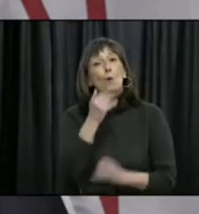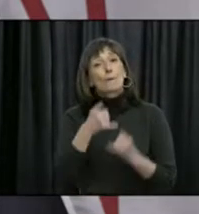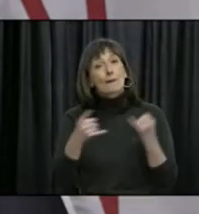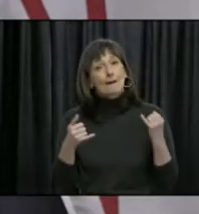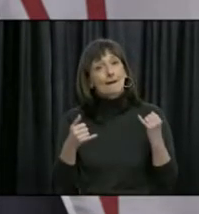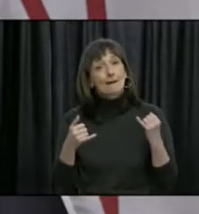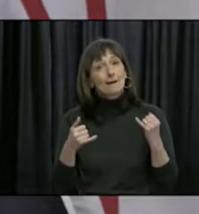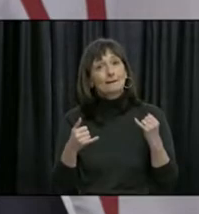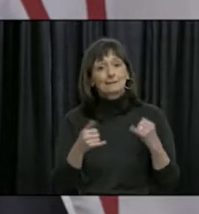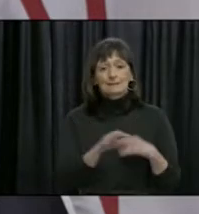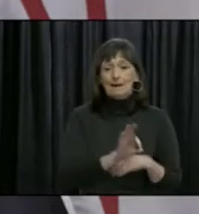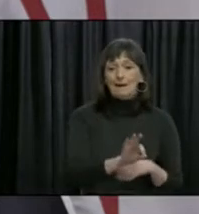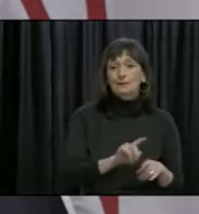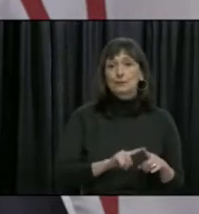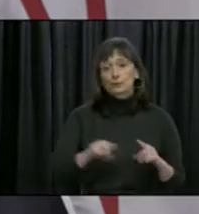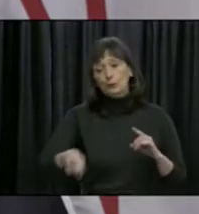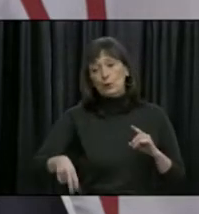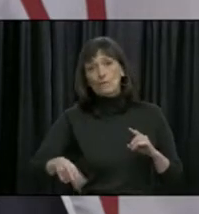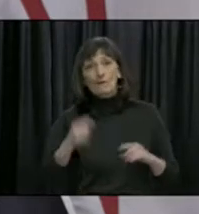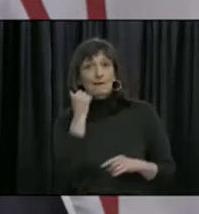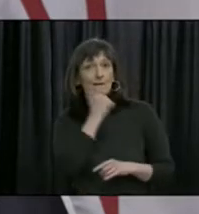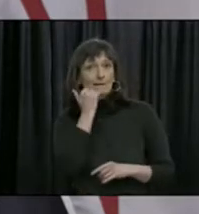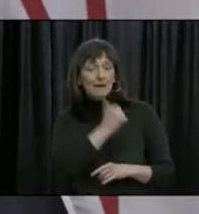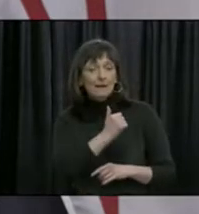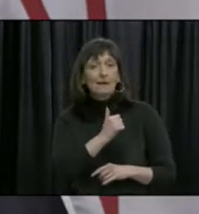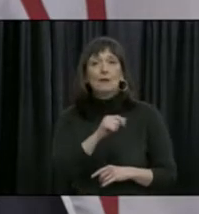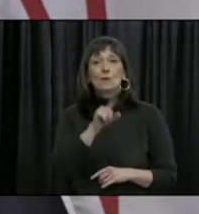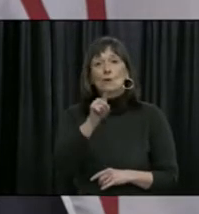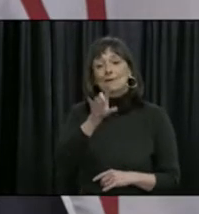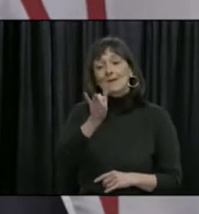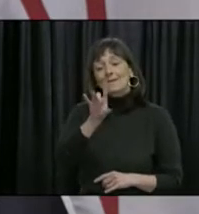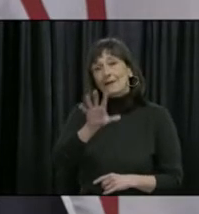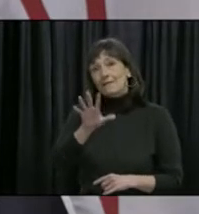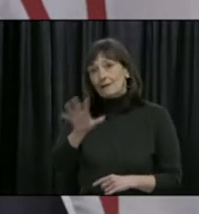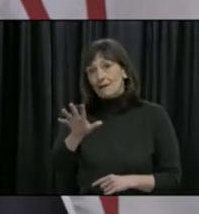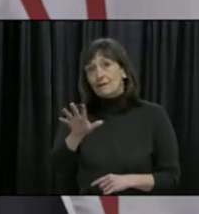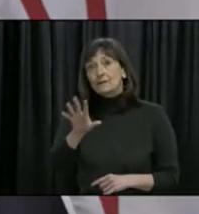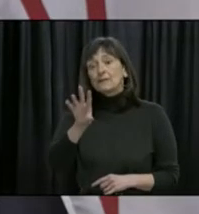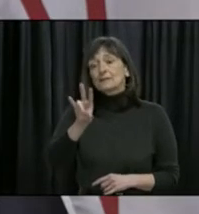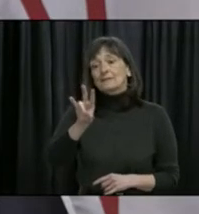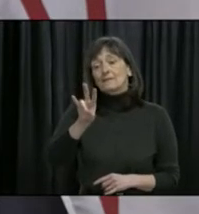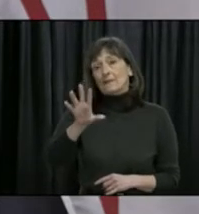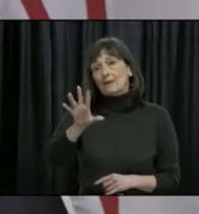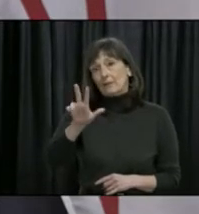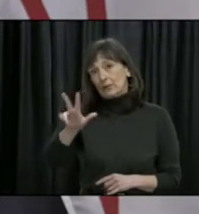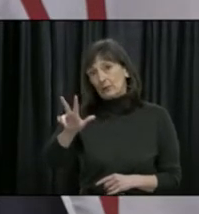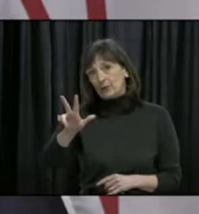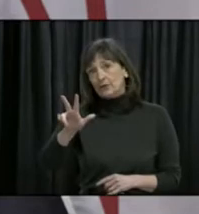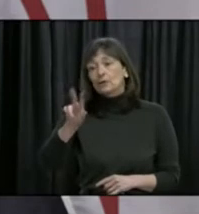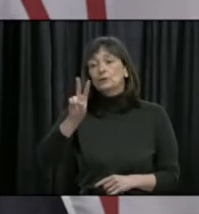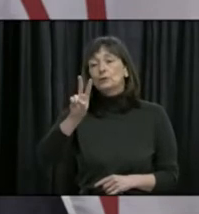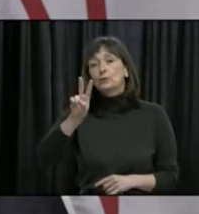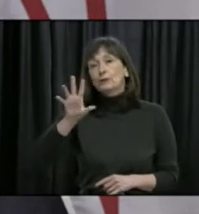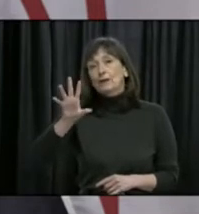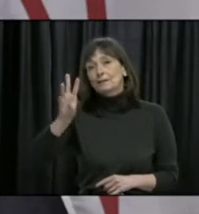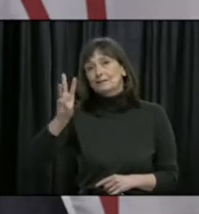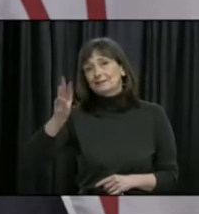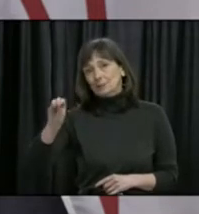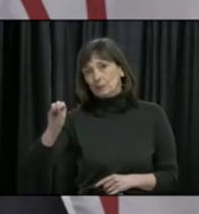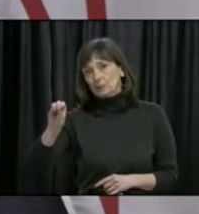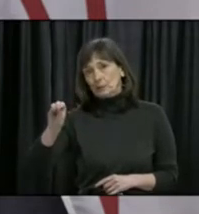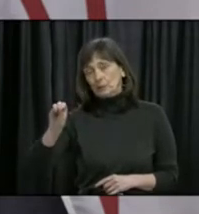days a week from 9 a.m. to midnight. Please call 1-855-753-2560